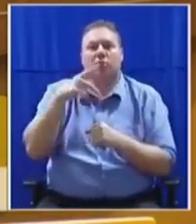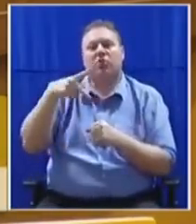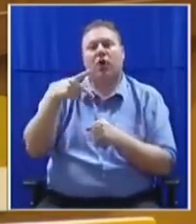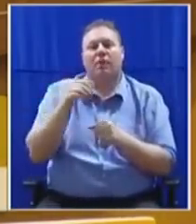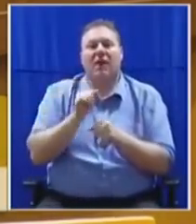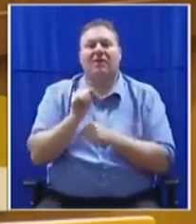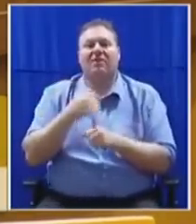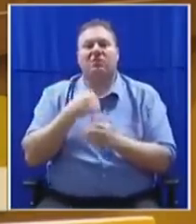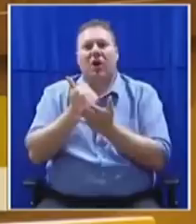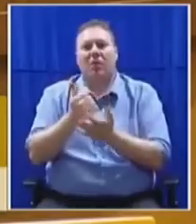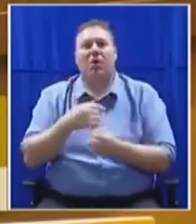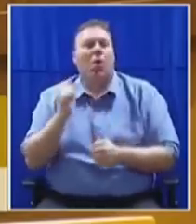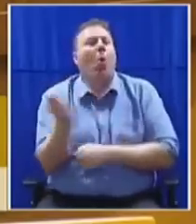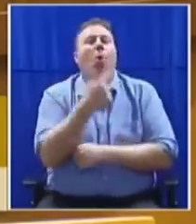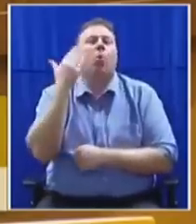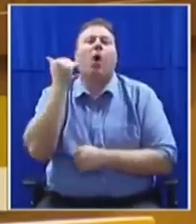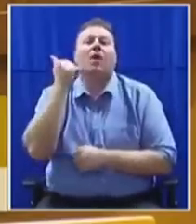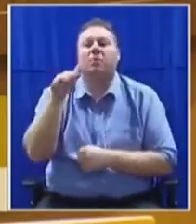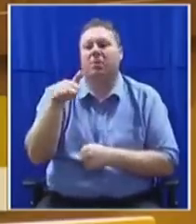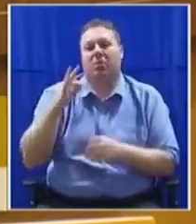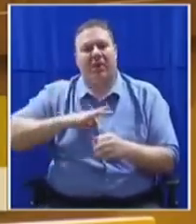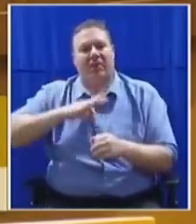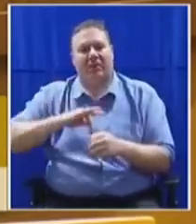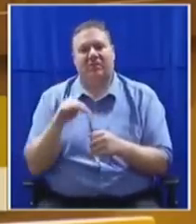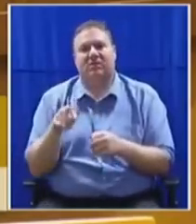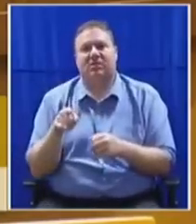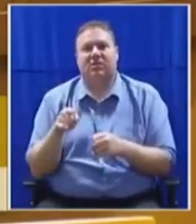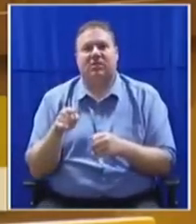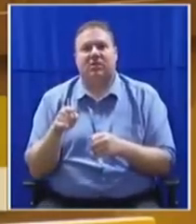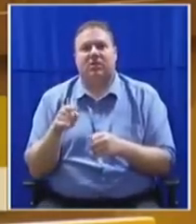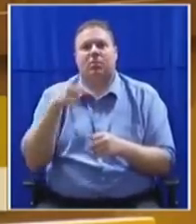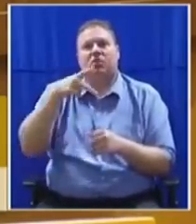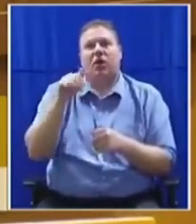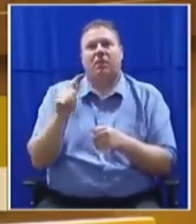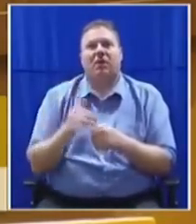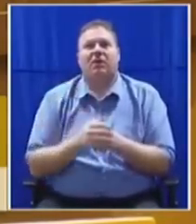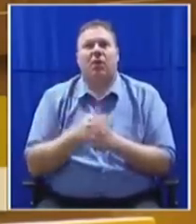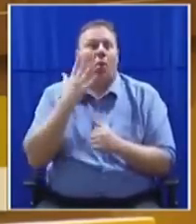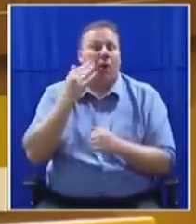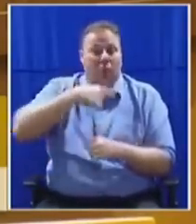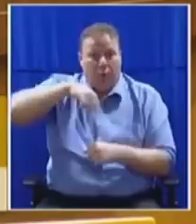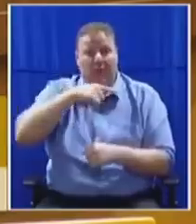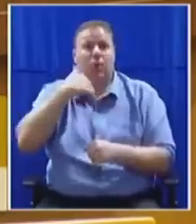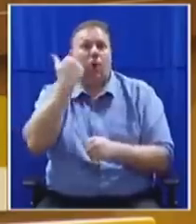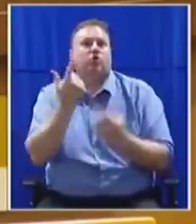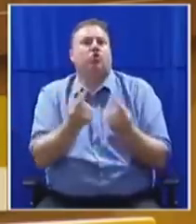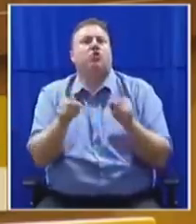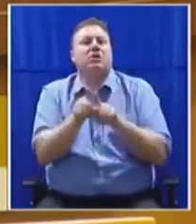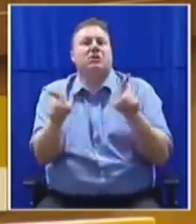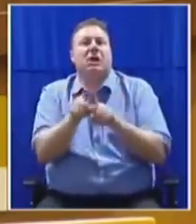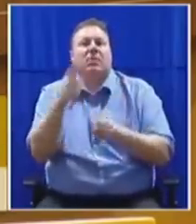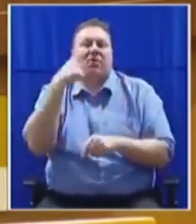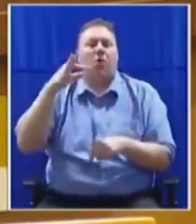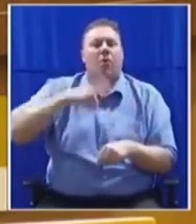benefit themselves. So all white people are beneficiaries of prescribed assets. And when we want to use that for the